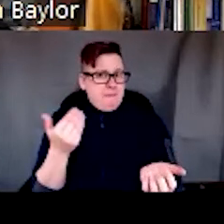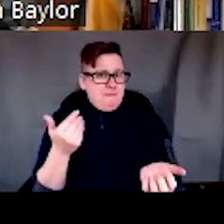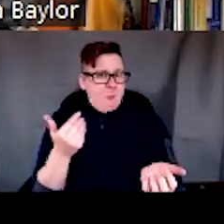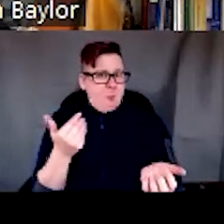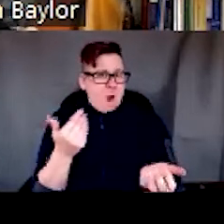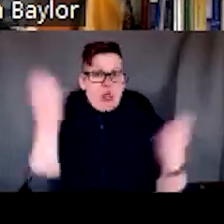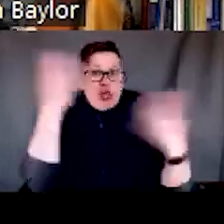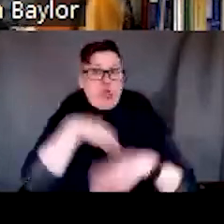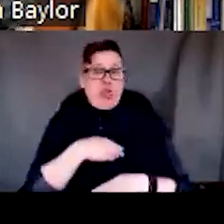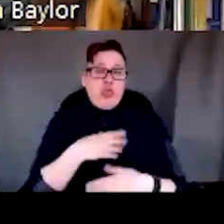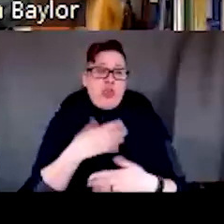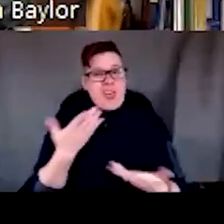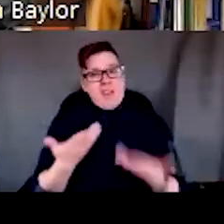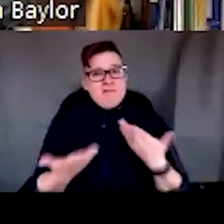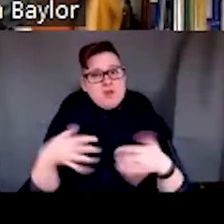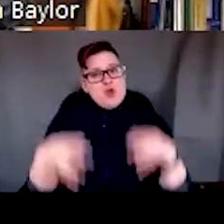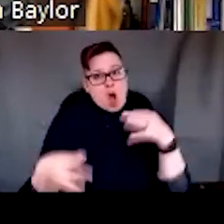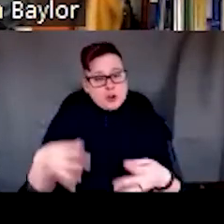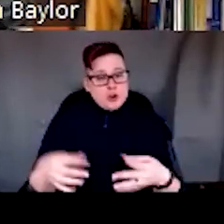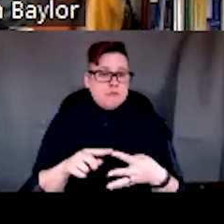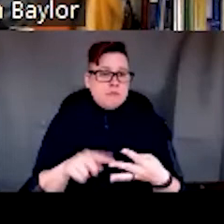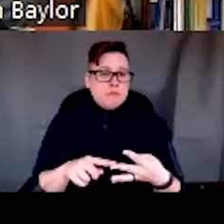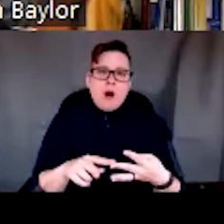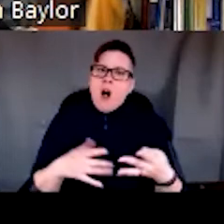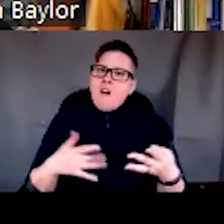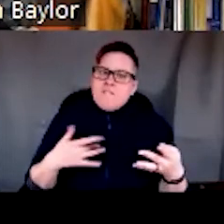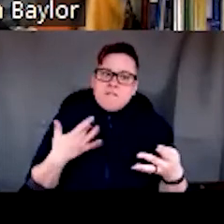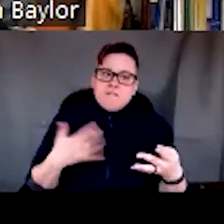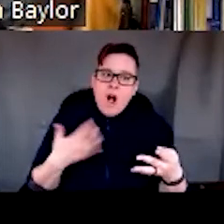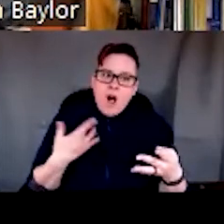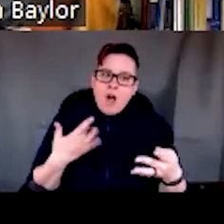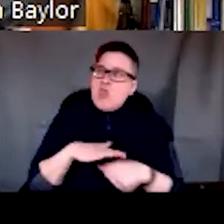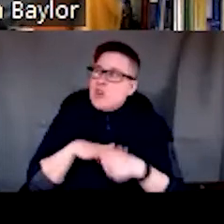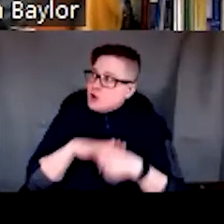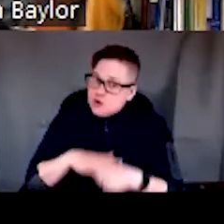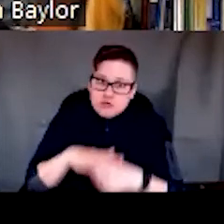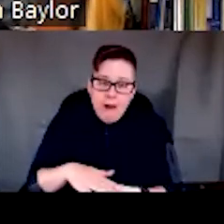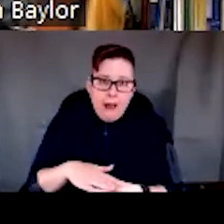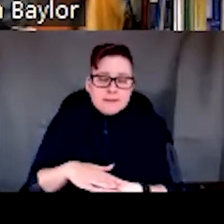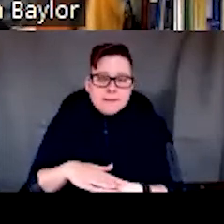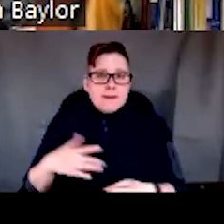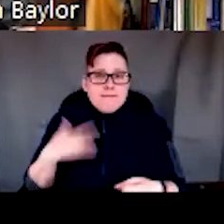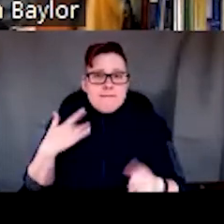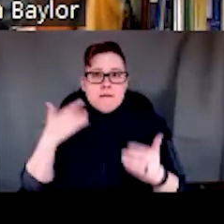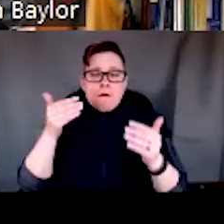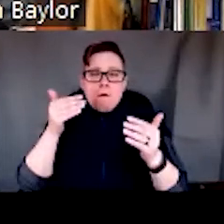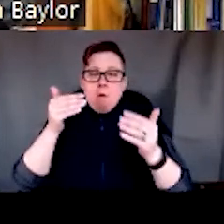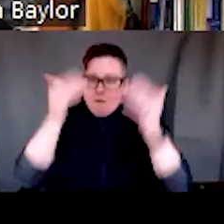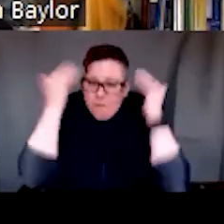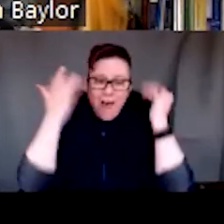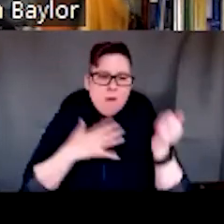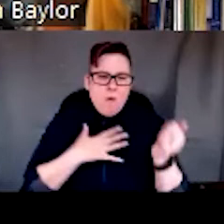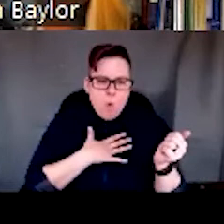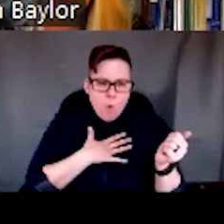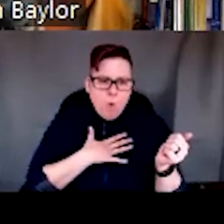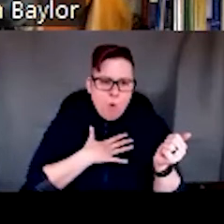shared. One Um, another one said I, I genuinely felt the stress of how overwhelming it was, um, and,